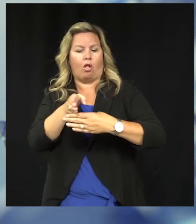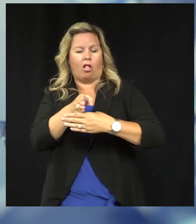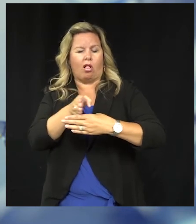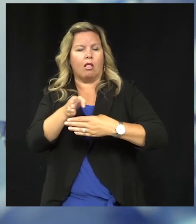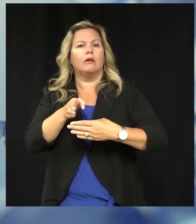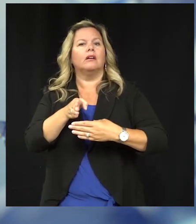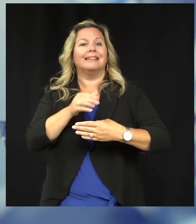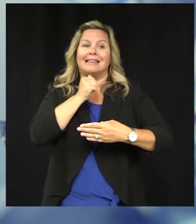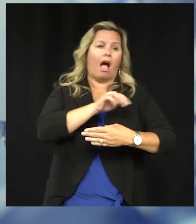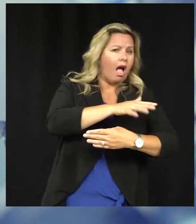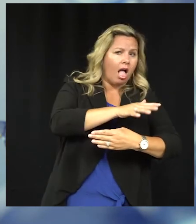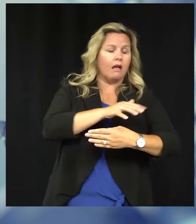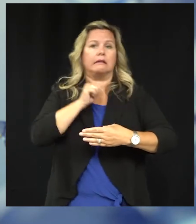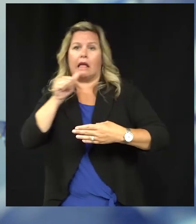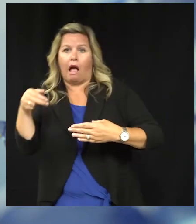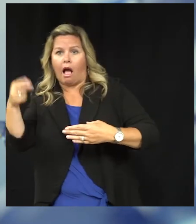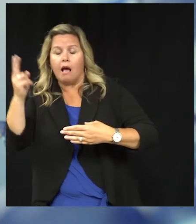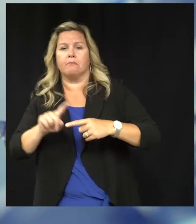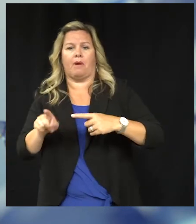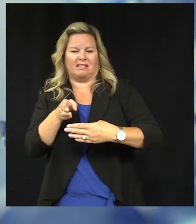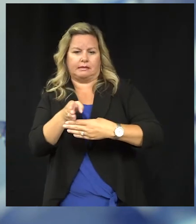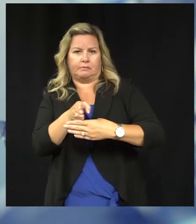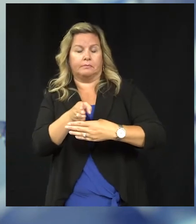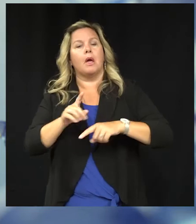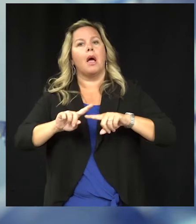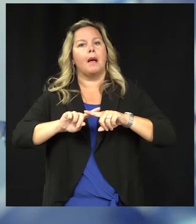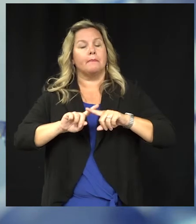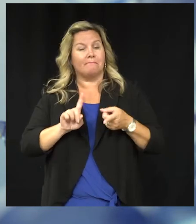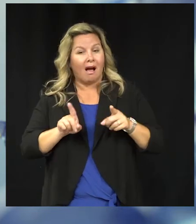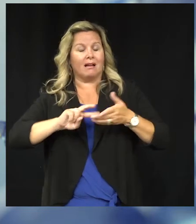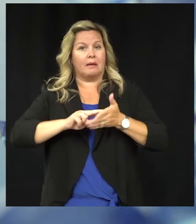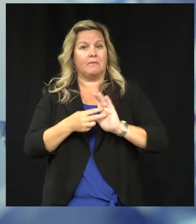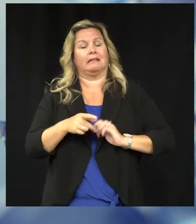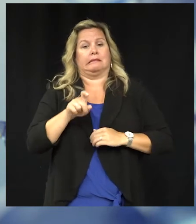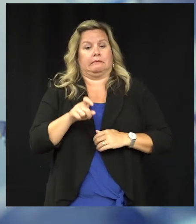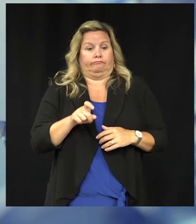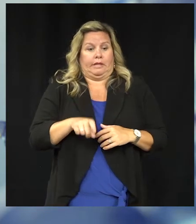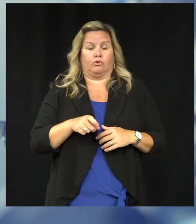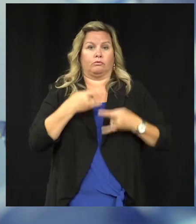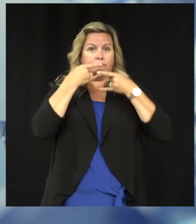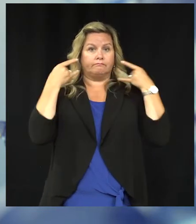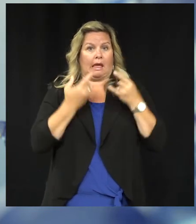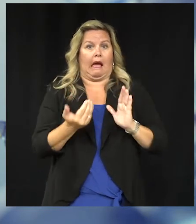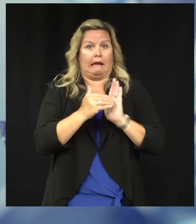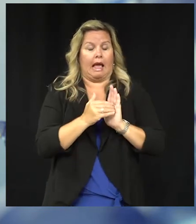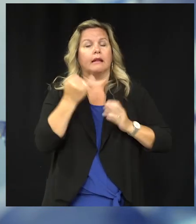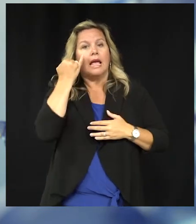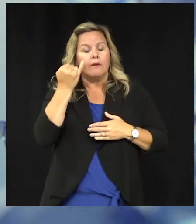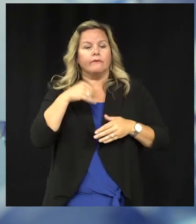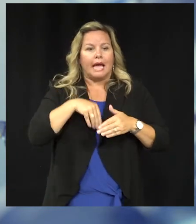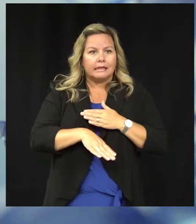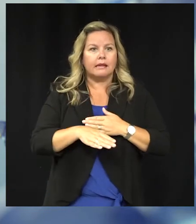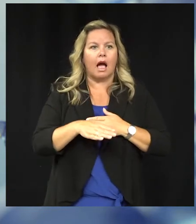places and outdoor places where there are large gatherings. So at this time I do recommend if you're going inside a